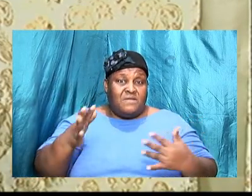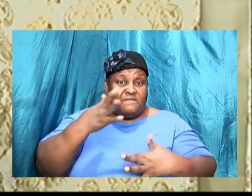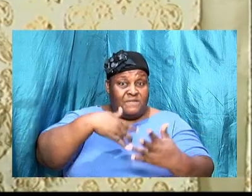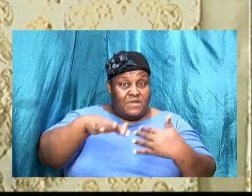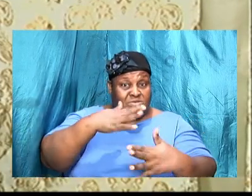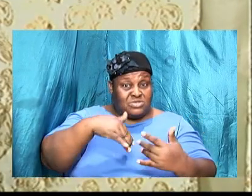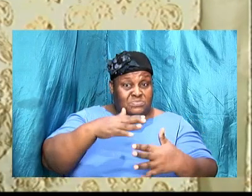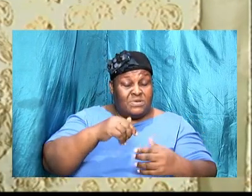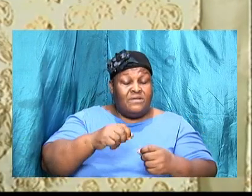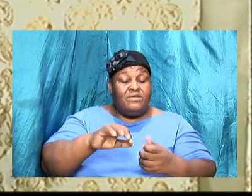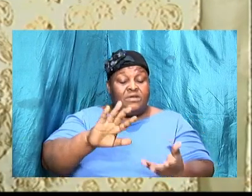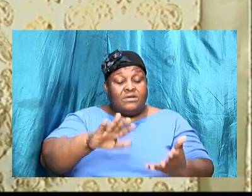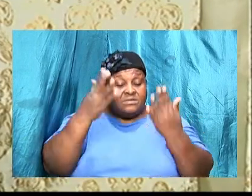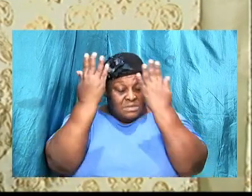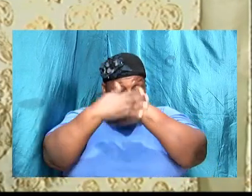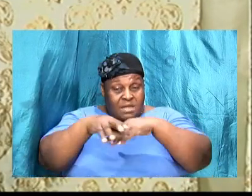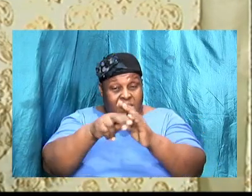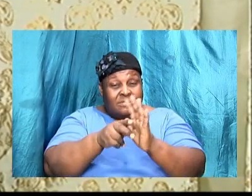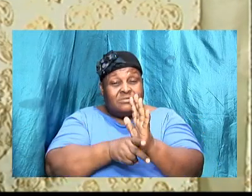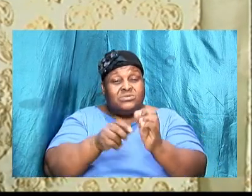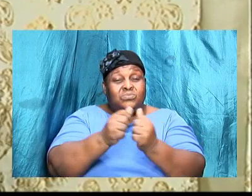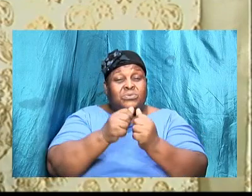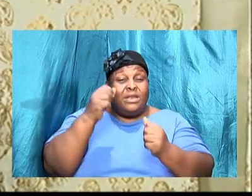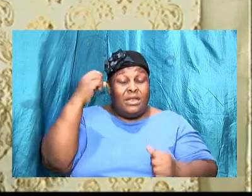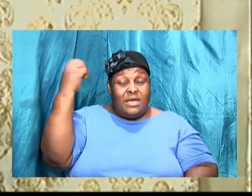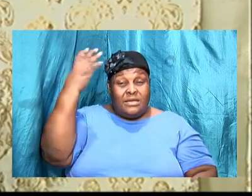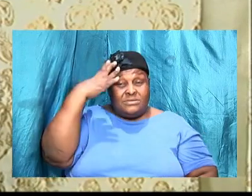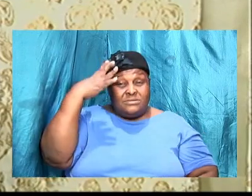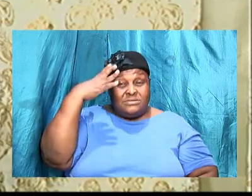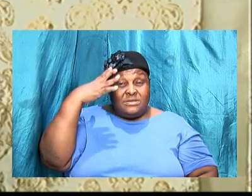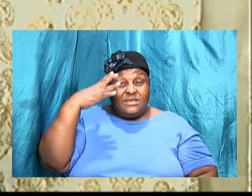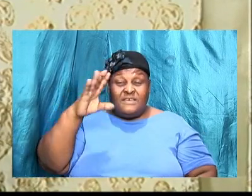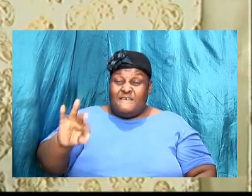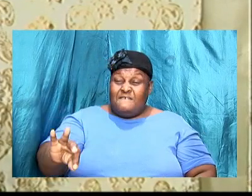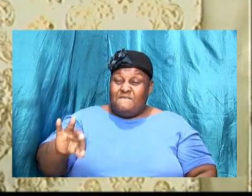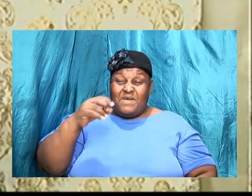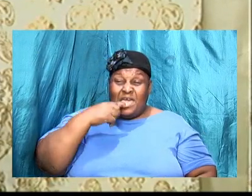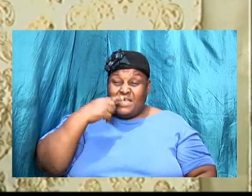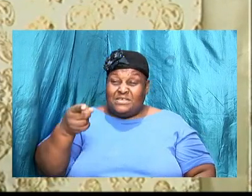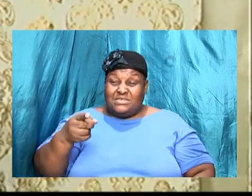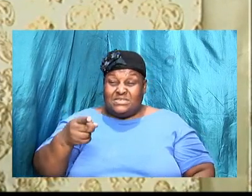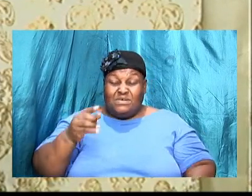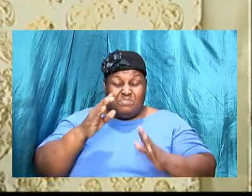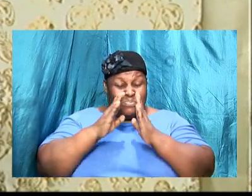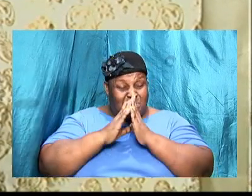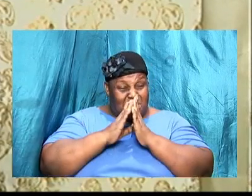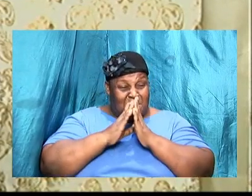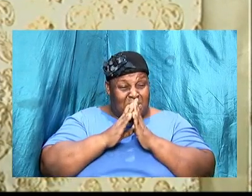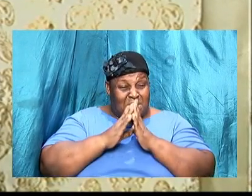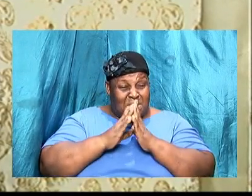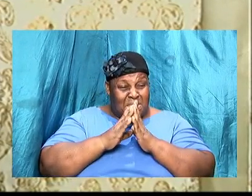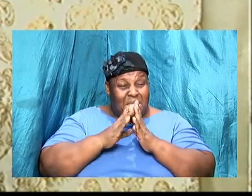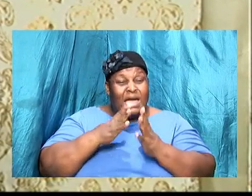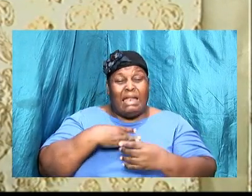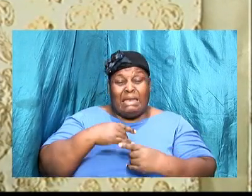So, anyway, you find yourself praying and say, God, I like this person. But the man's safe.